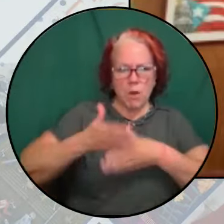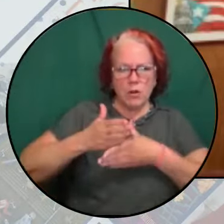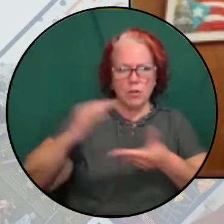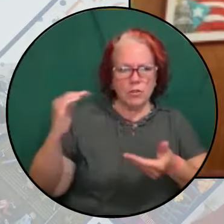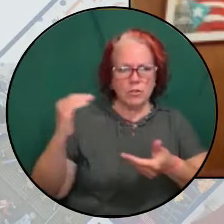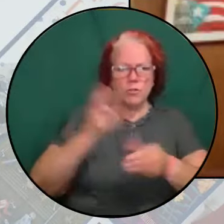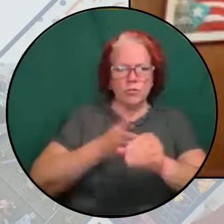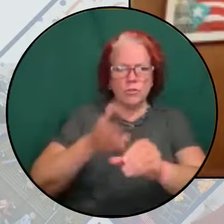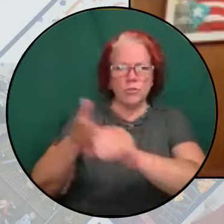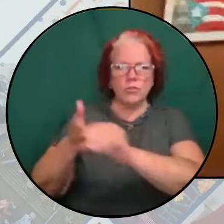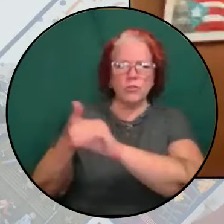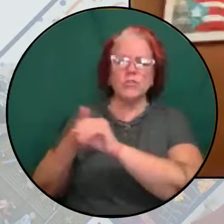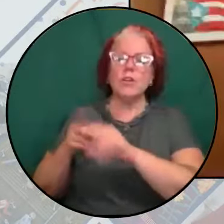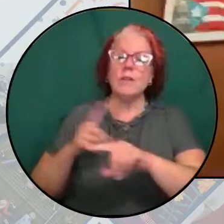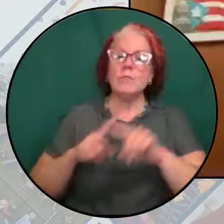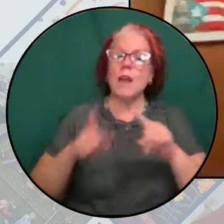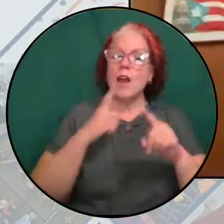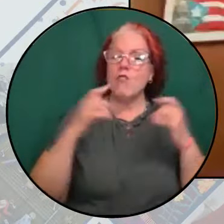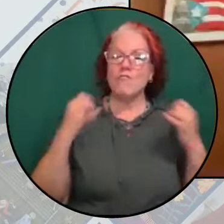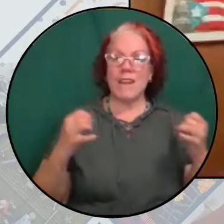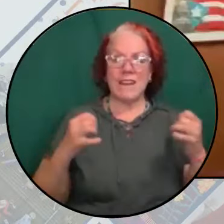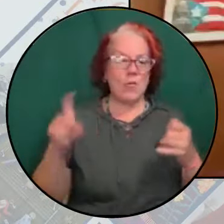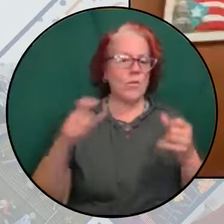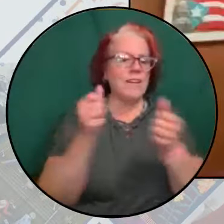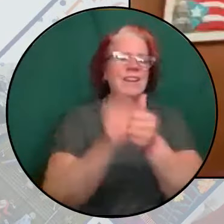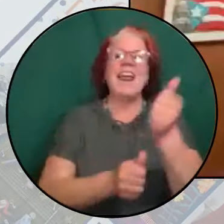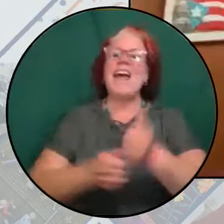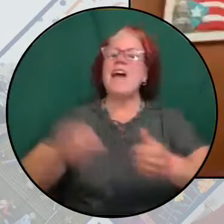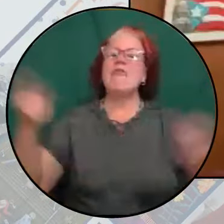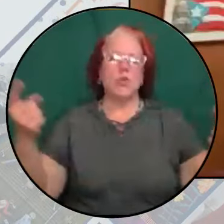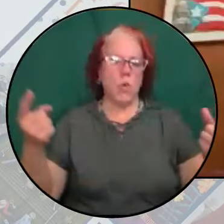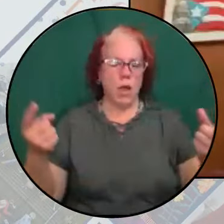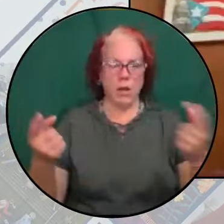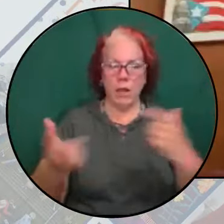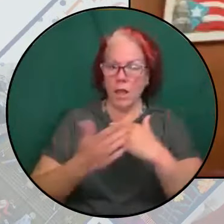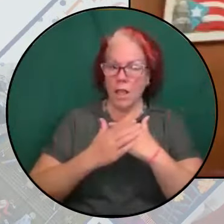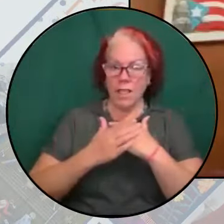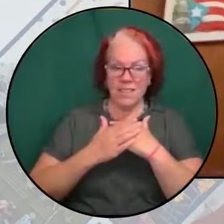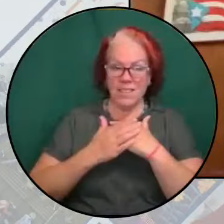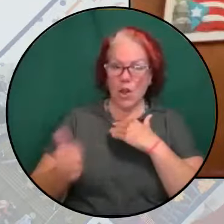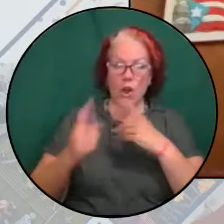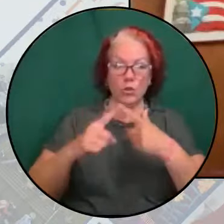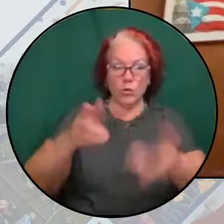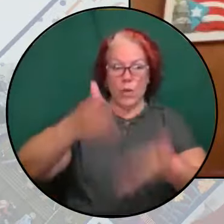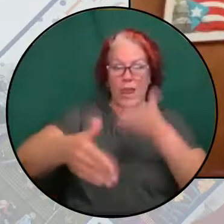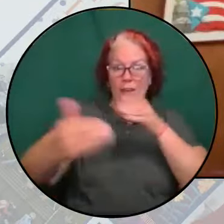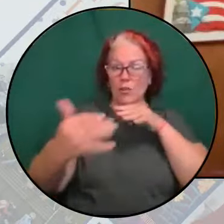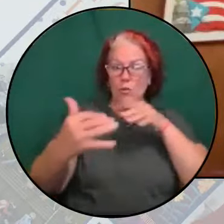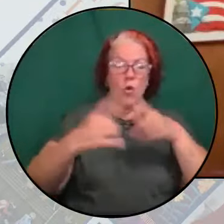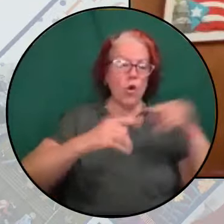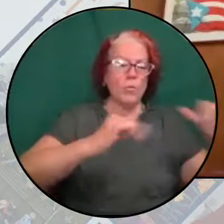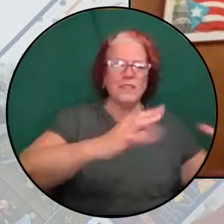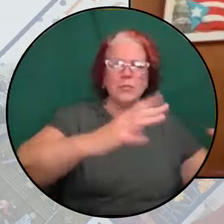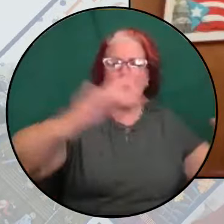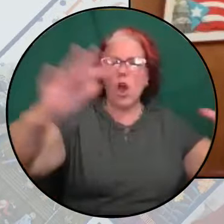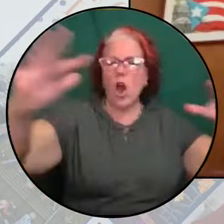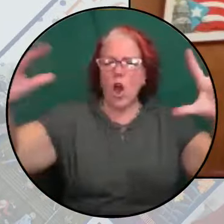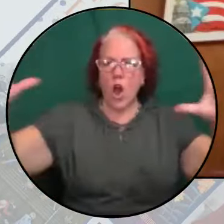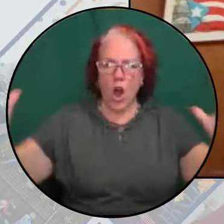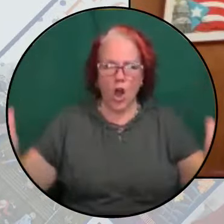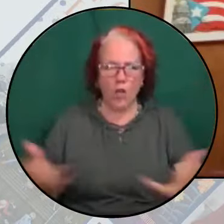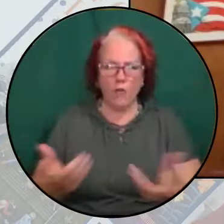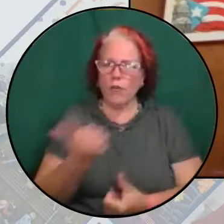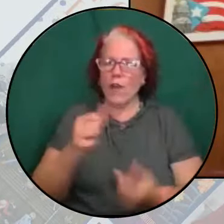struggle, but right now we need everyone. The call for an end to this war should be echoed by anybody who